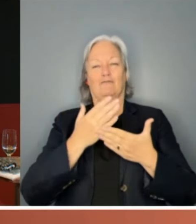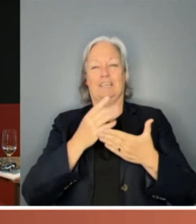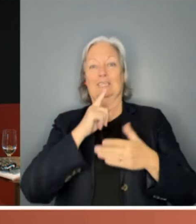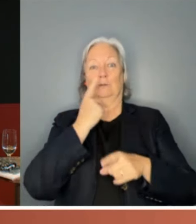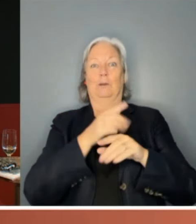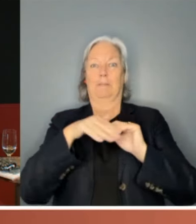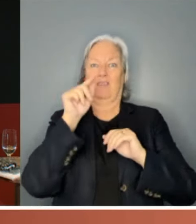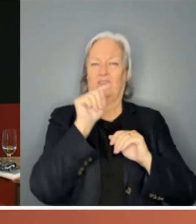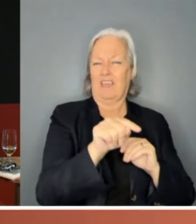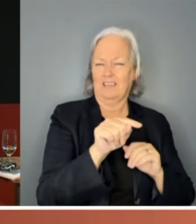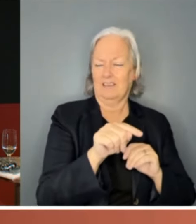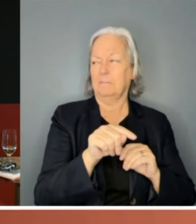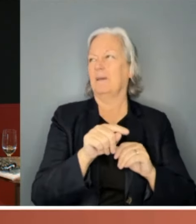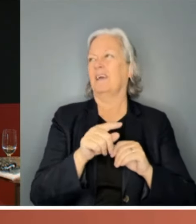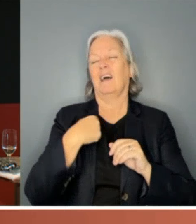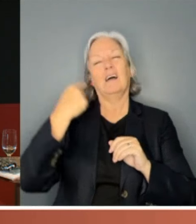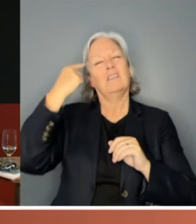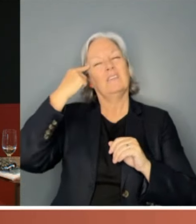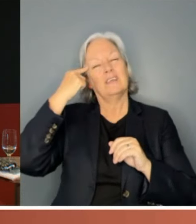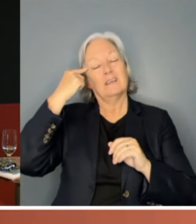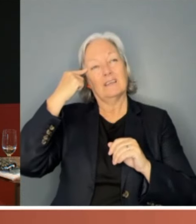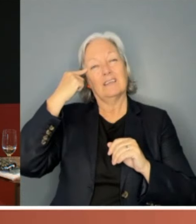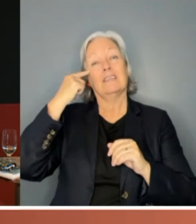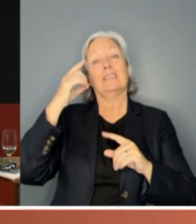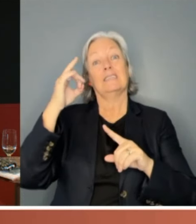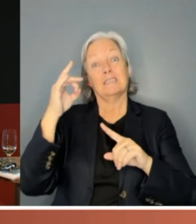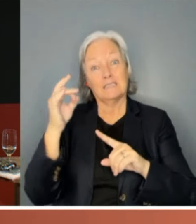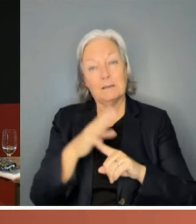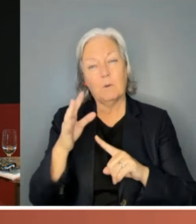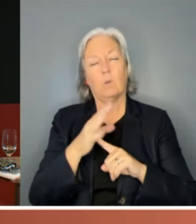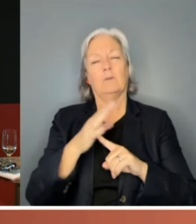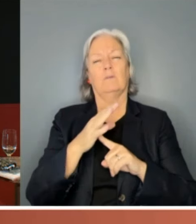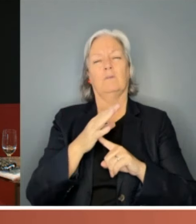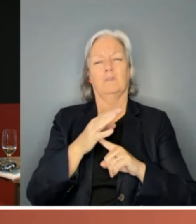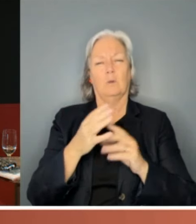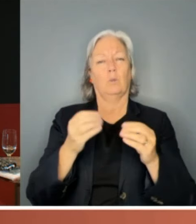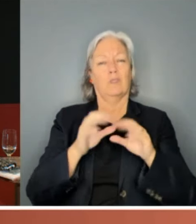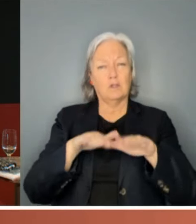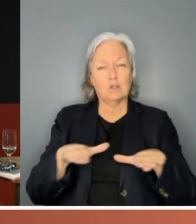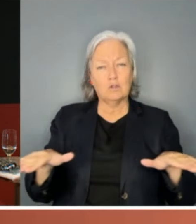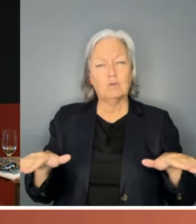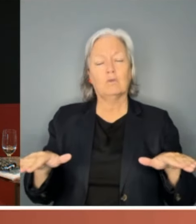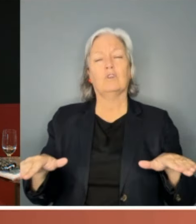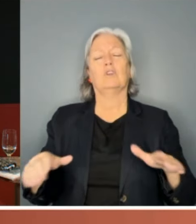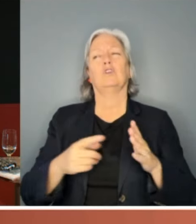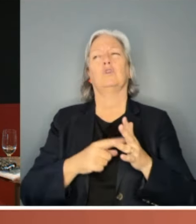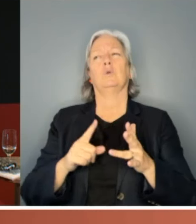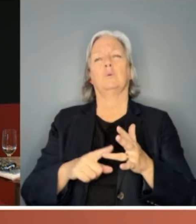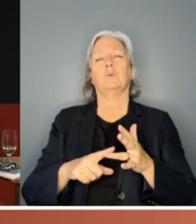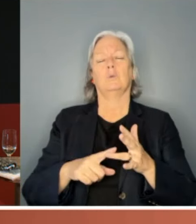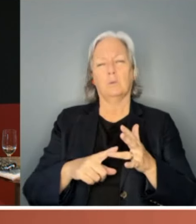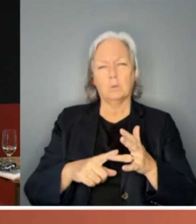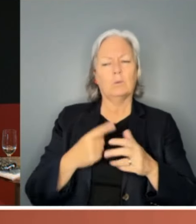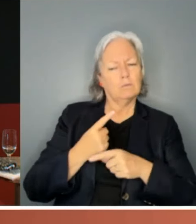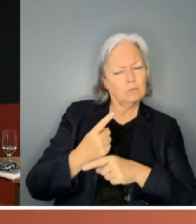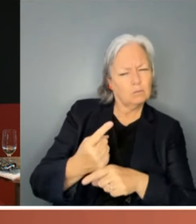than, you know, I just think it's so important with kids, with children, to constantly be discussing with